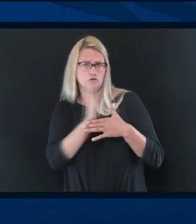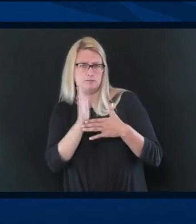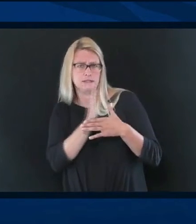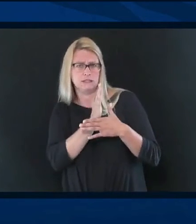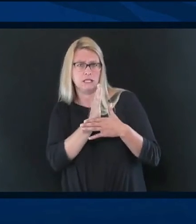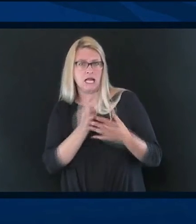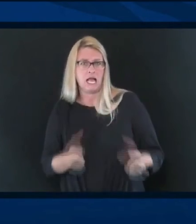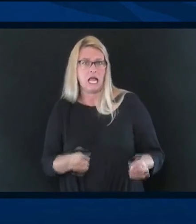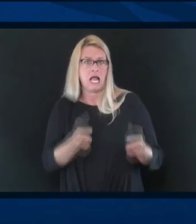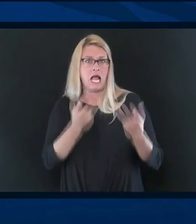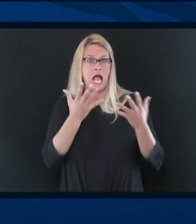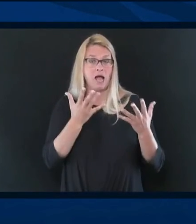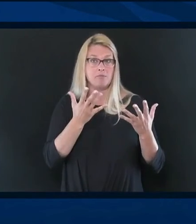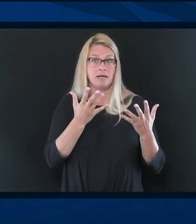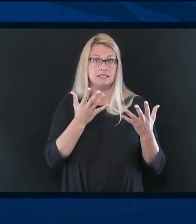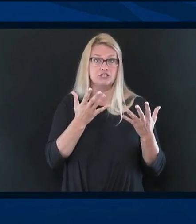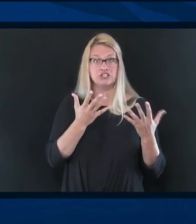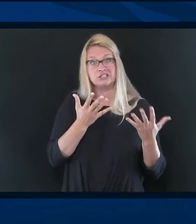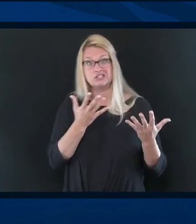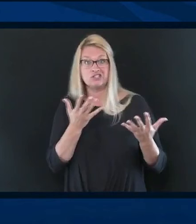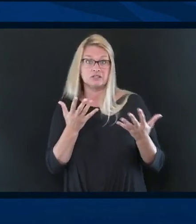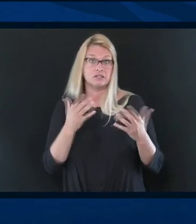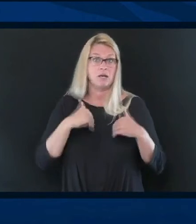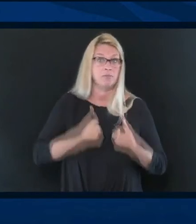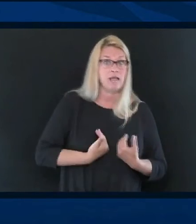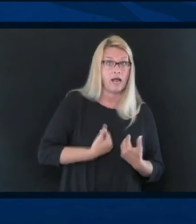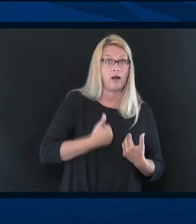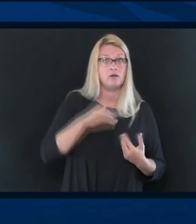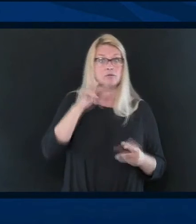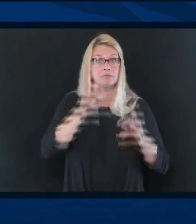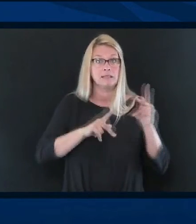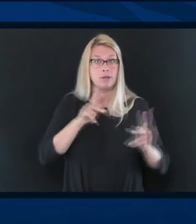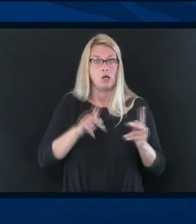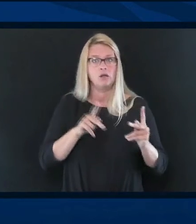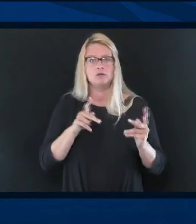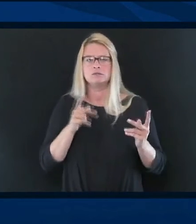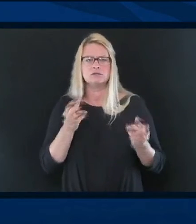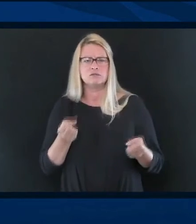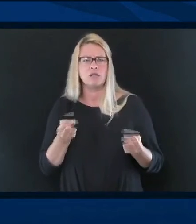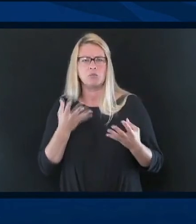is just virus fatigue versus, you know, what else do we know about it? Thank you.